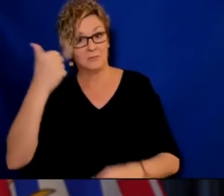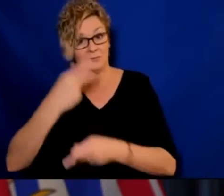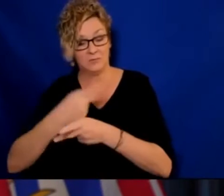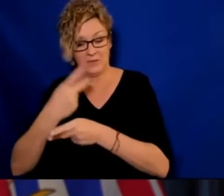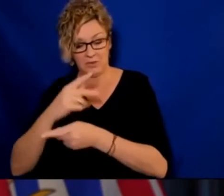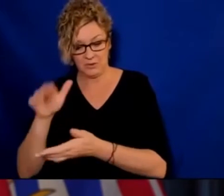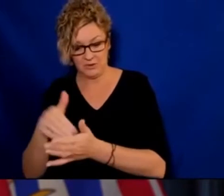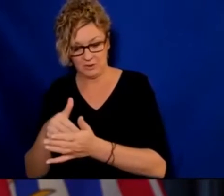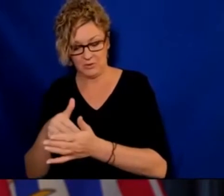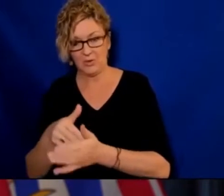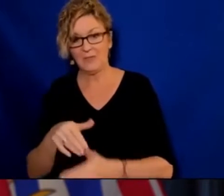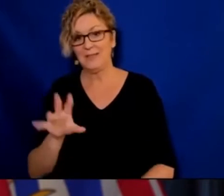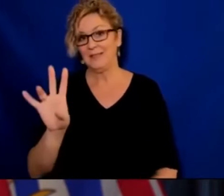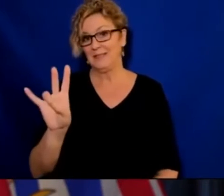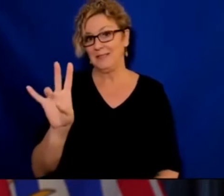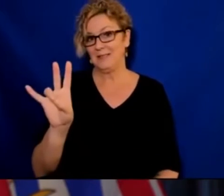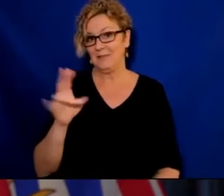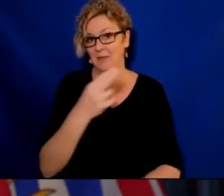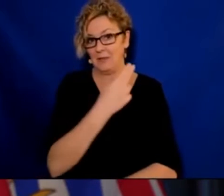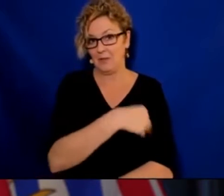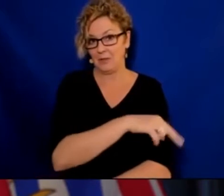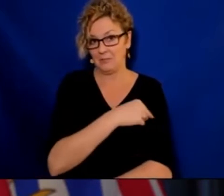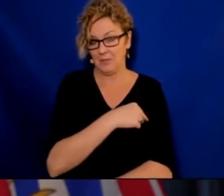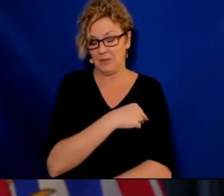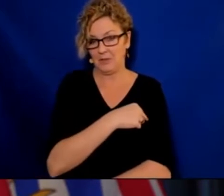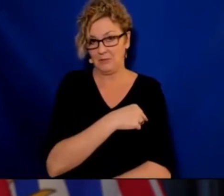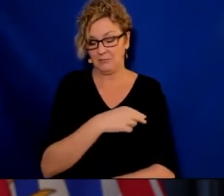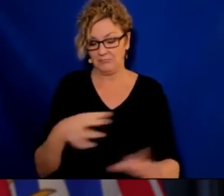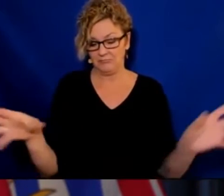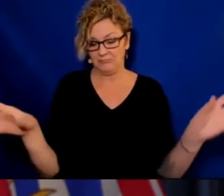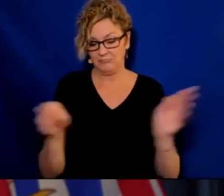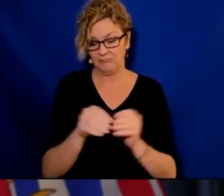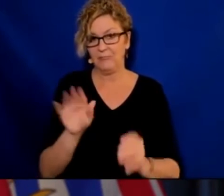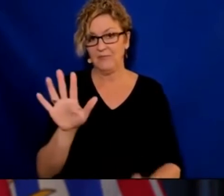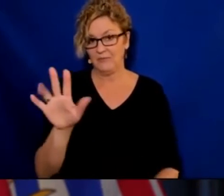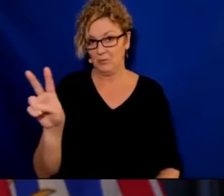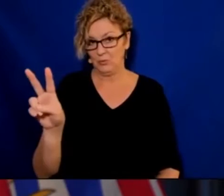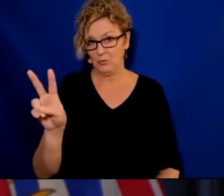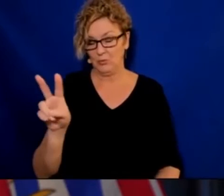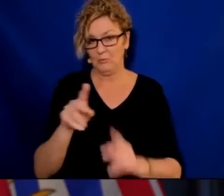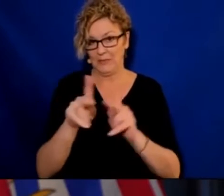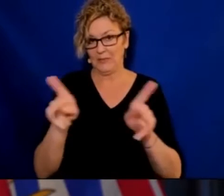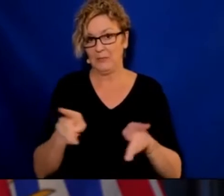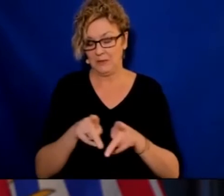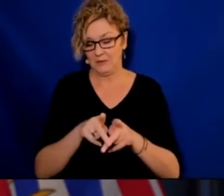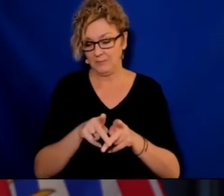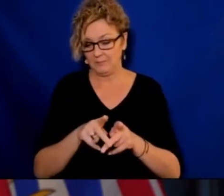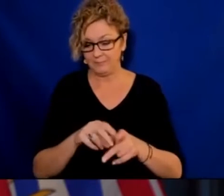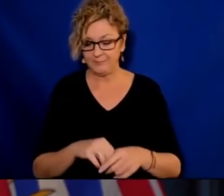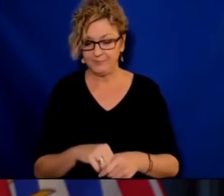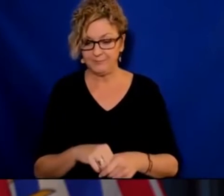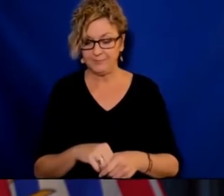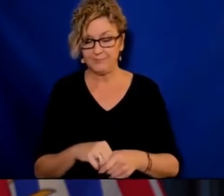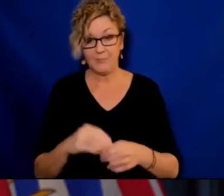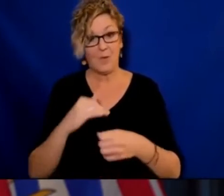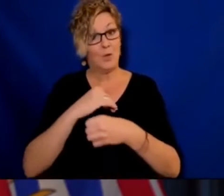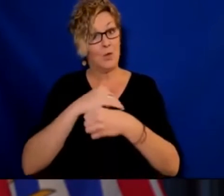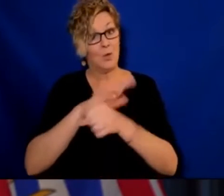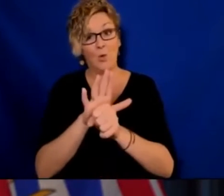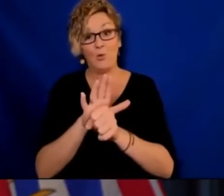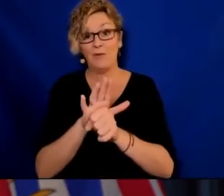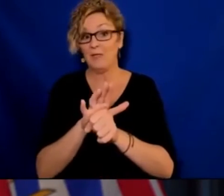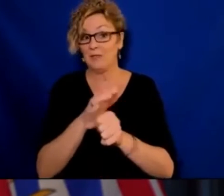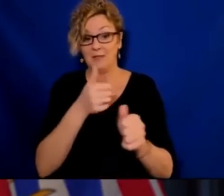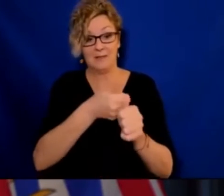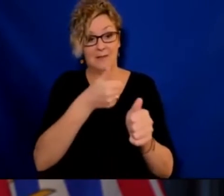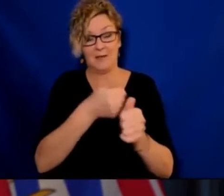the virus is not stopping. We are trying to put in place the measures that we